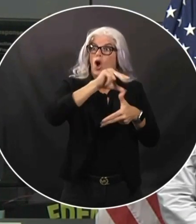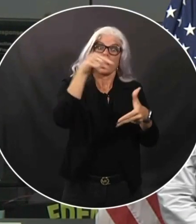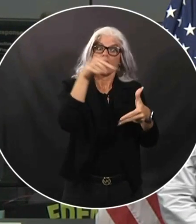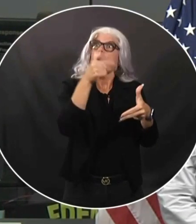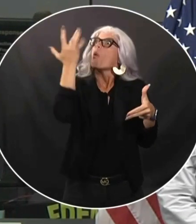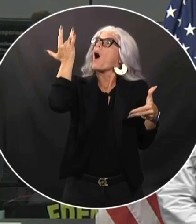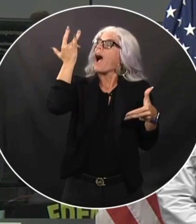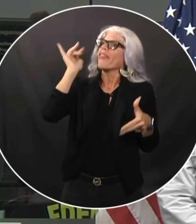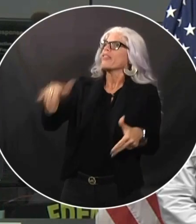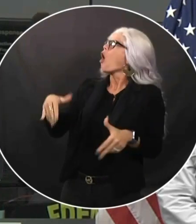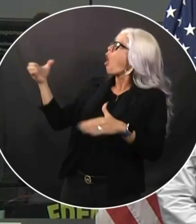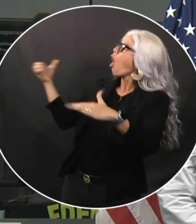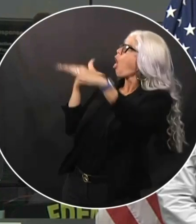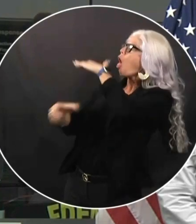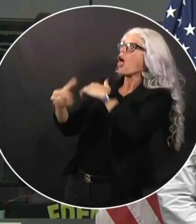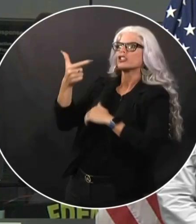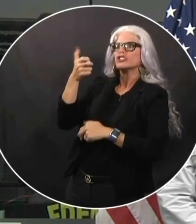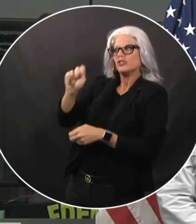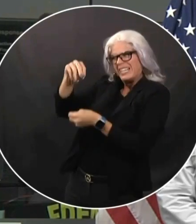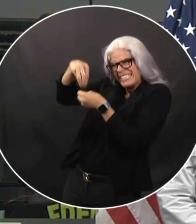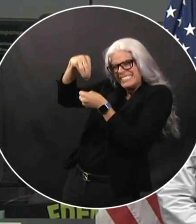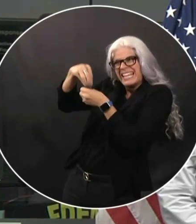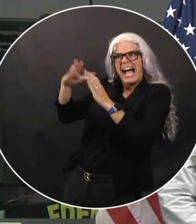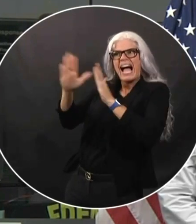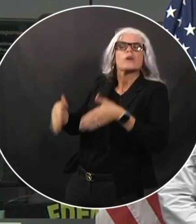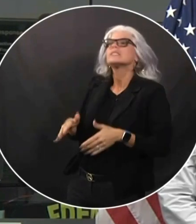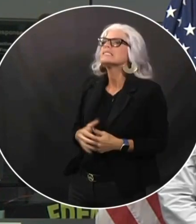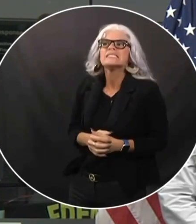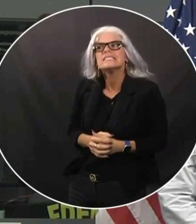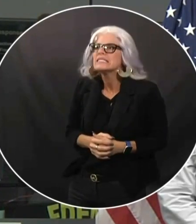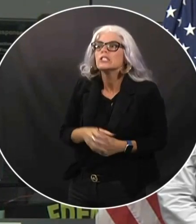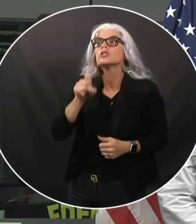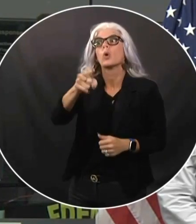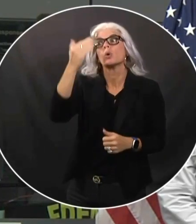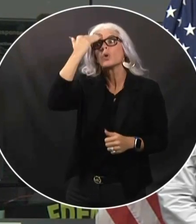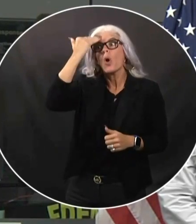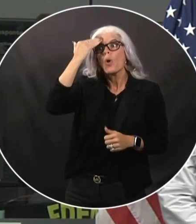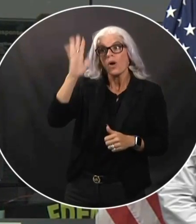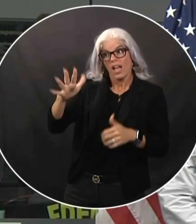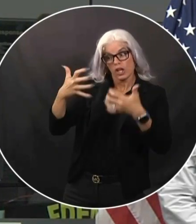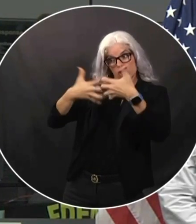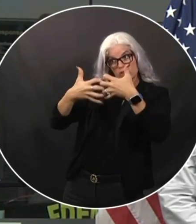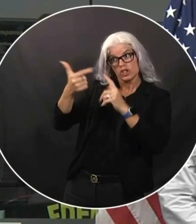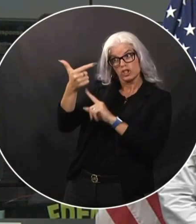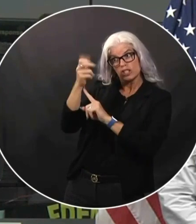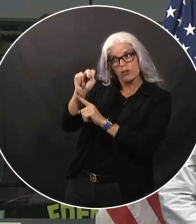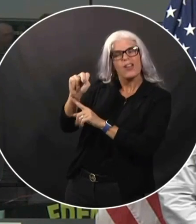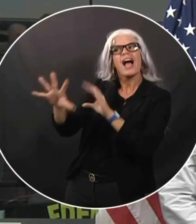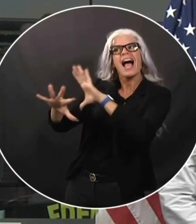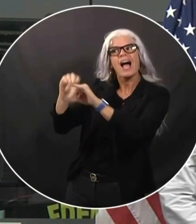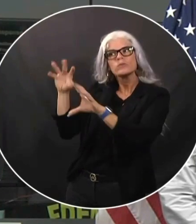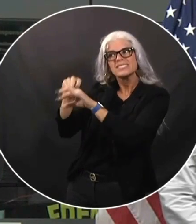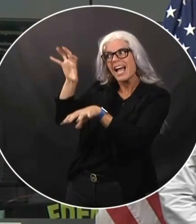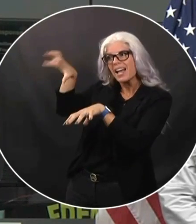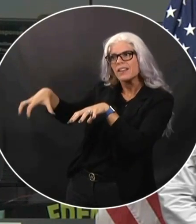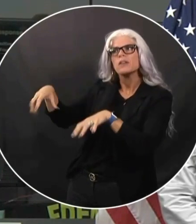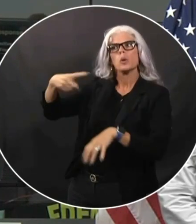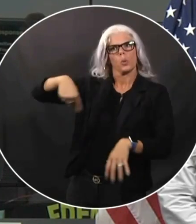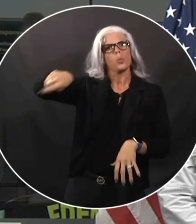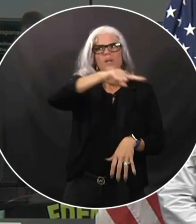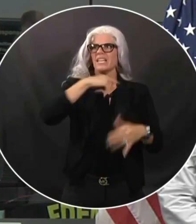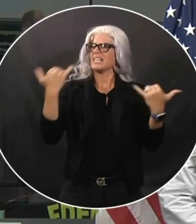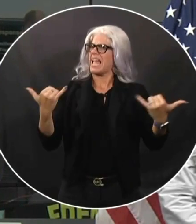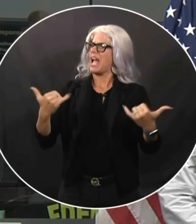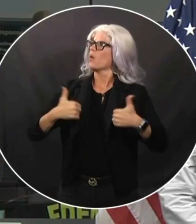of the storm itself. So just understand it's great to have a generator. Obviously, we live in a very connected world. People want to have that power